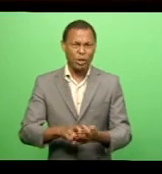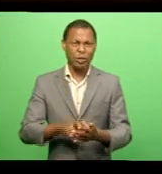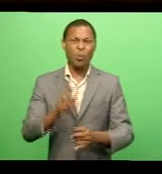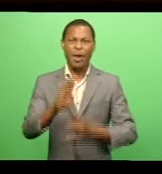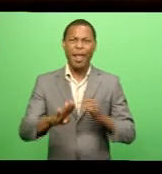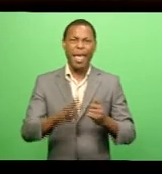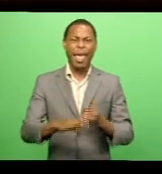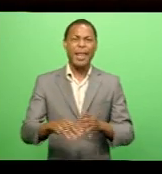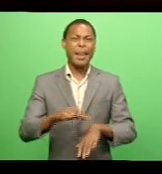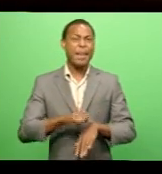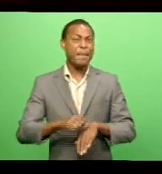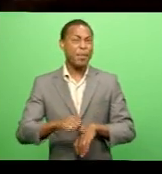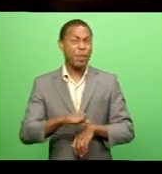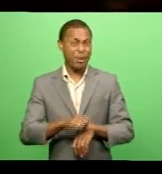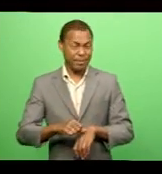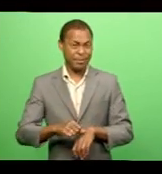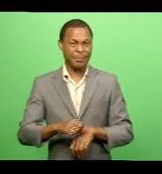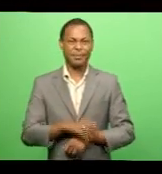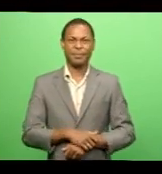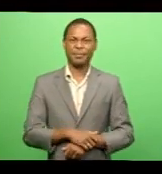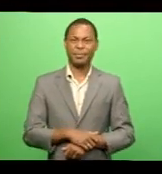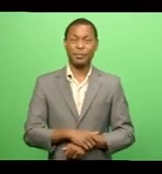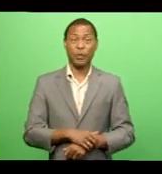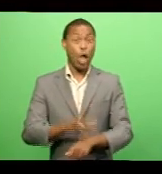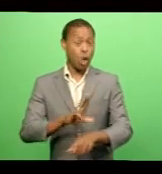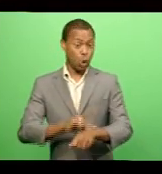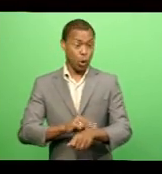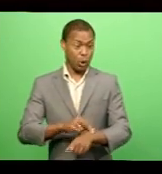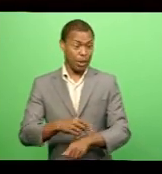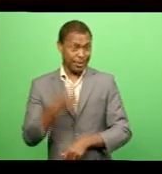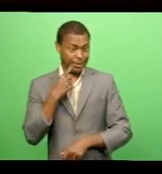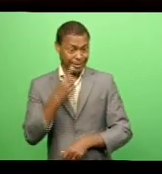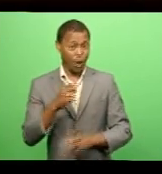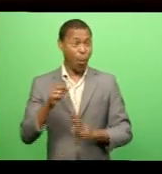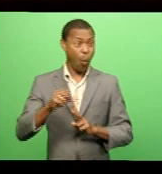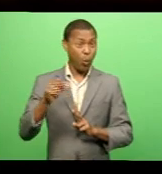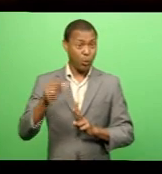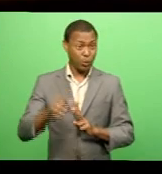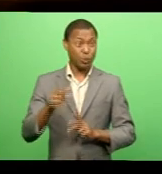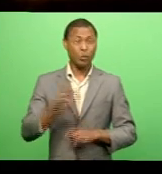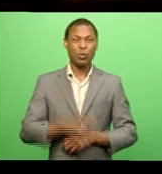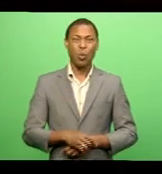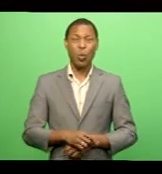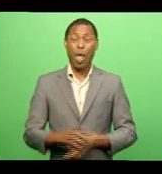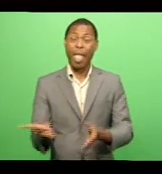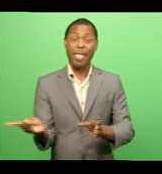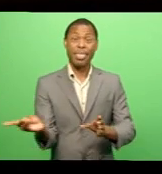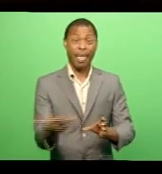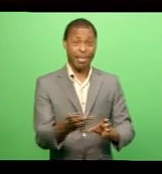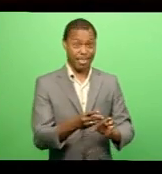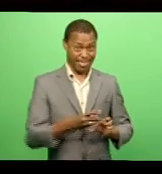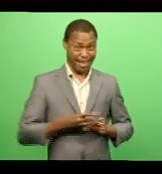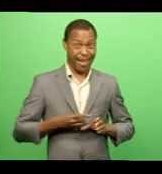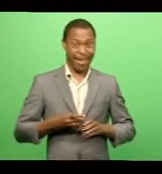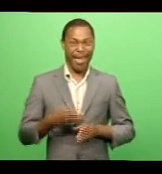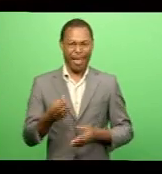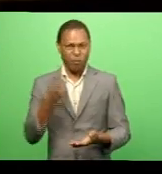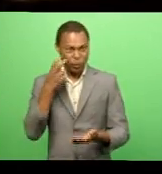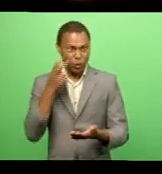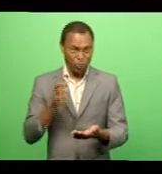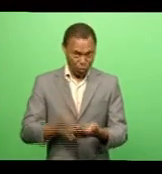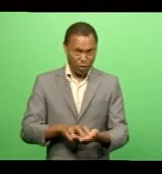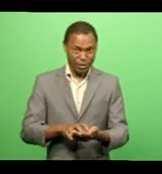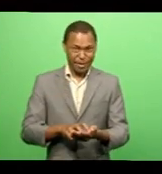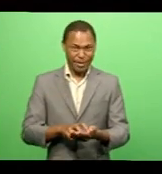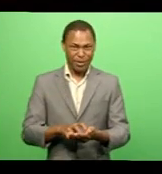in April Dr. Devi has also highlighted that the data collected from the registration Will be used for